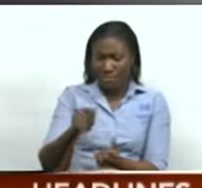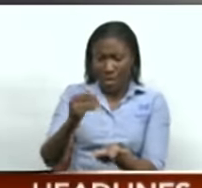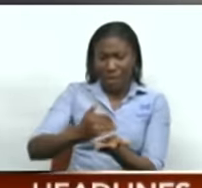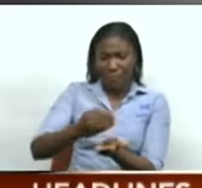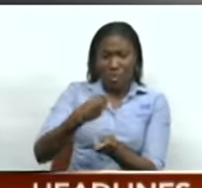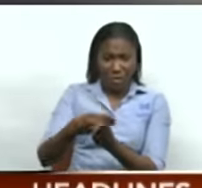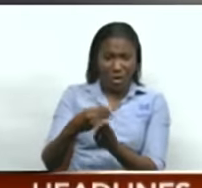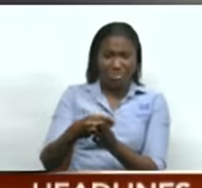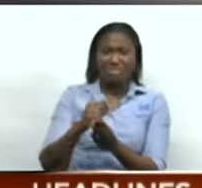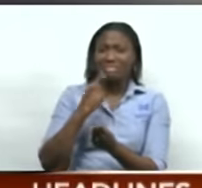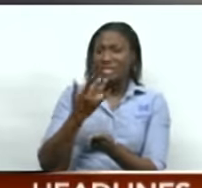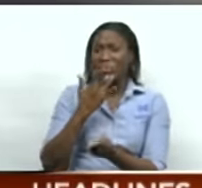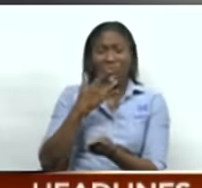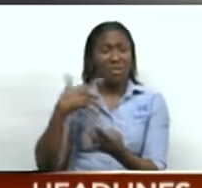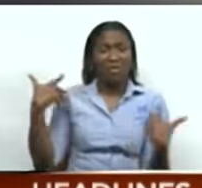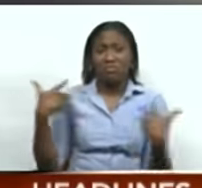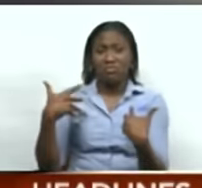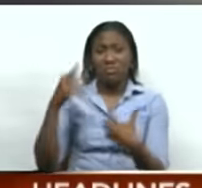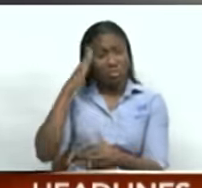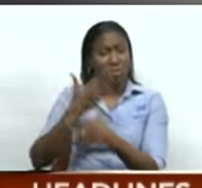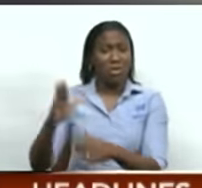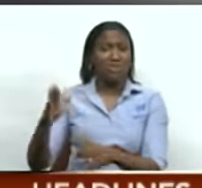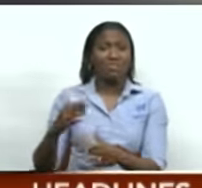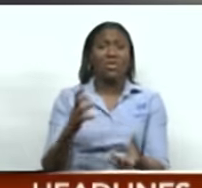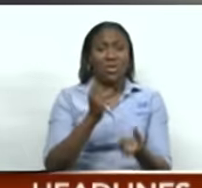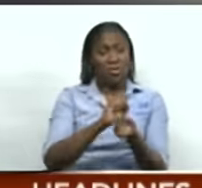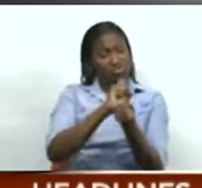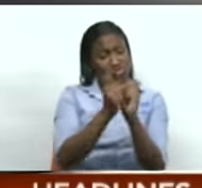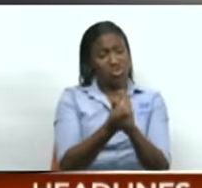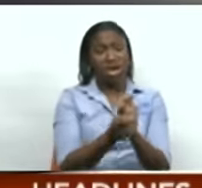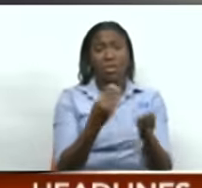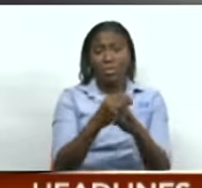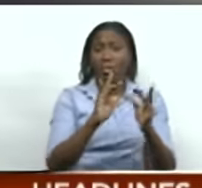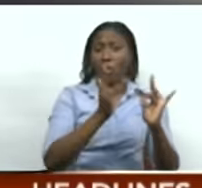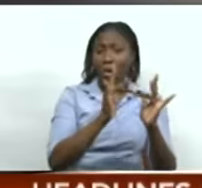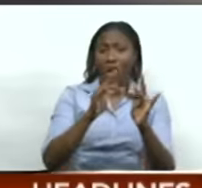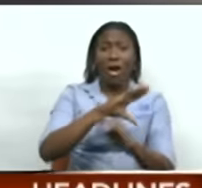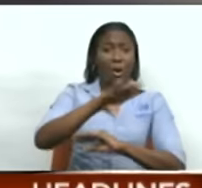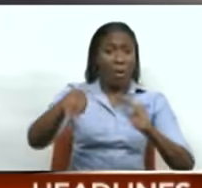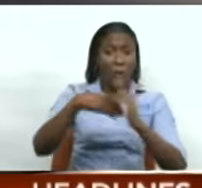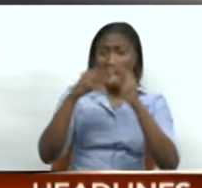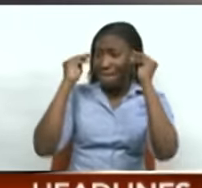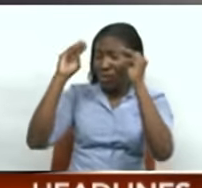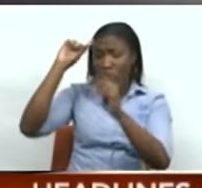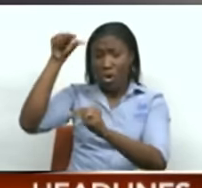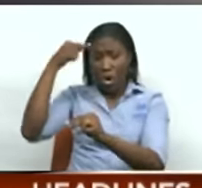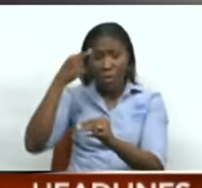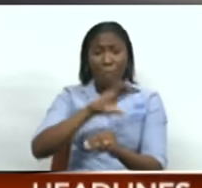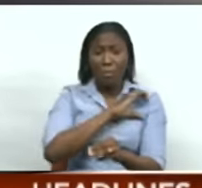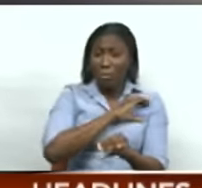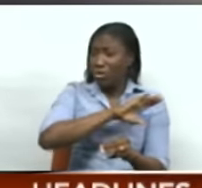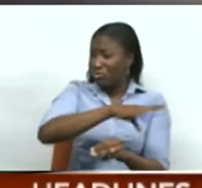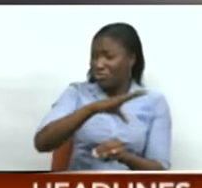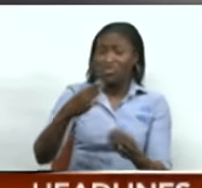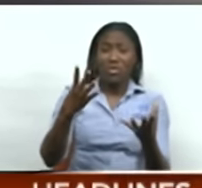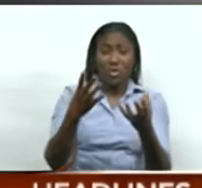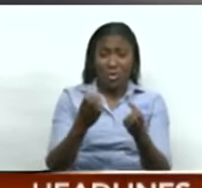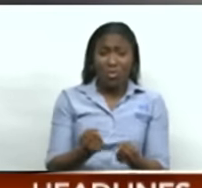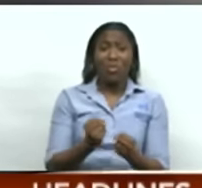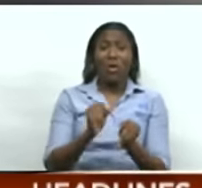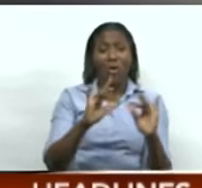hoping to roll out. Dr. Rowley says he wants to digitize all government ministries and for police officers to be able to read license plates